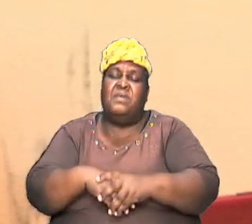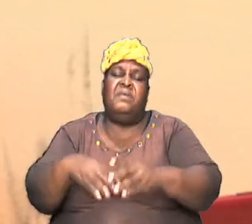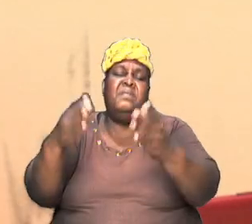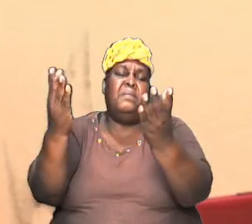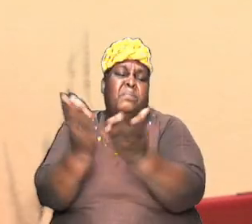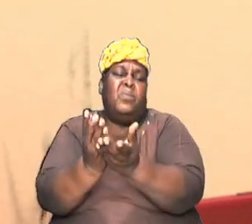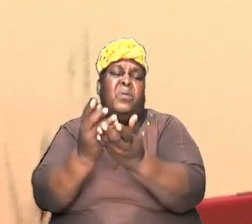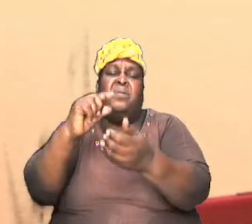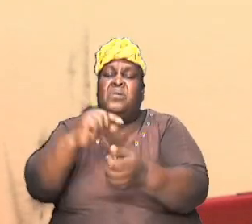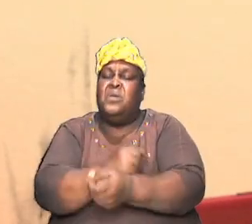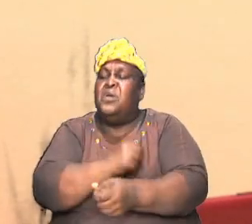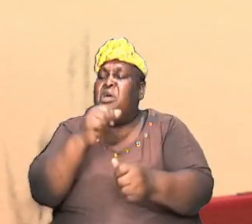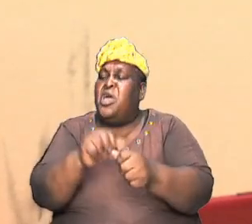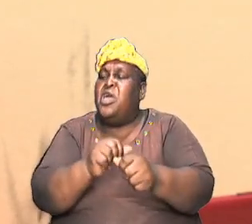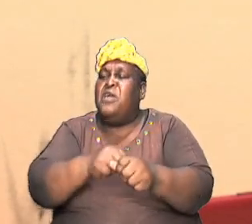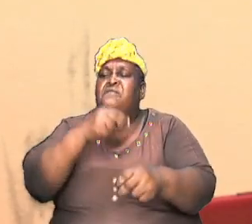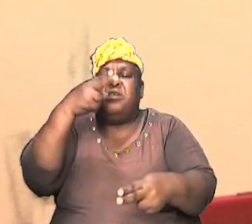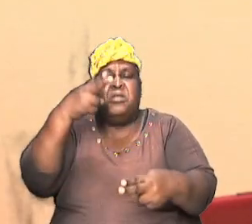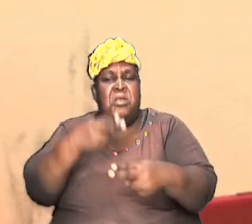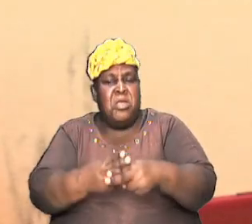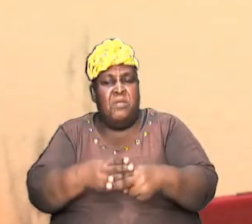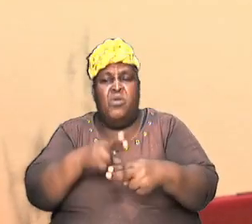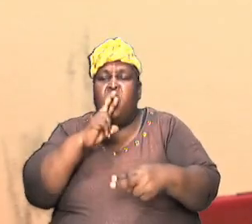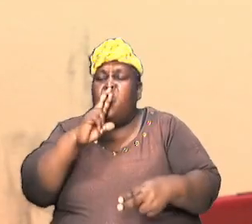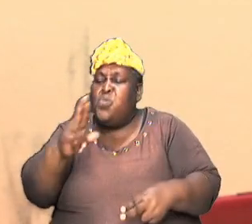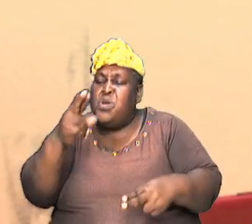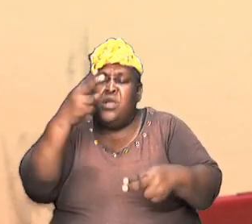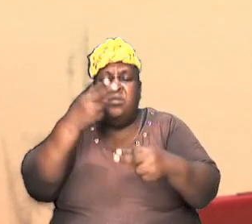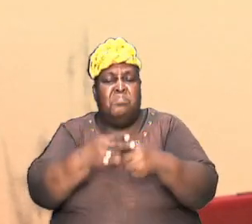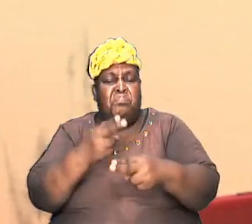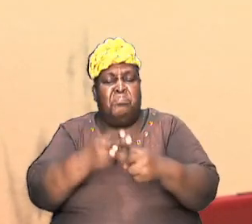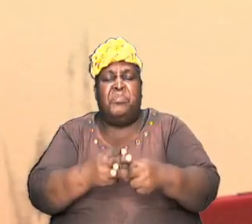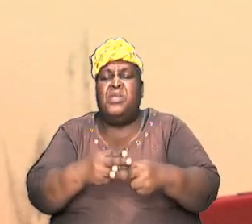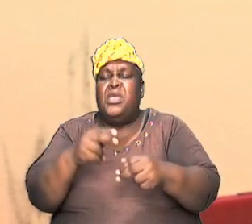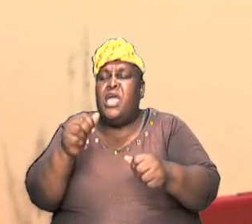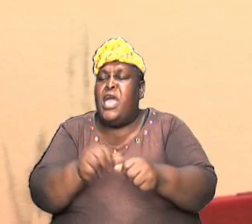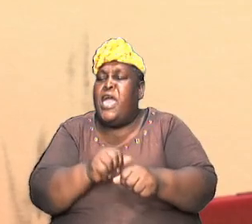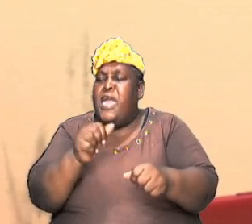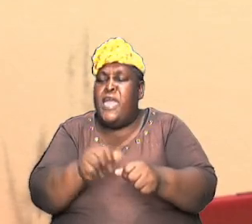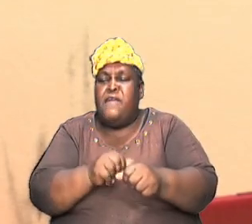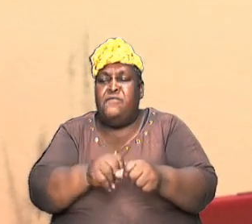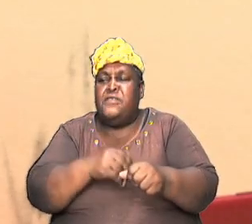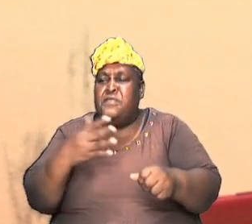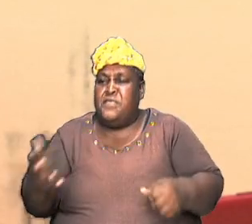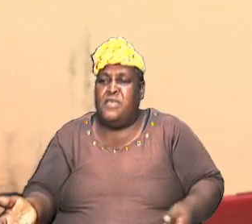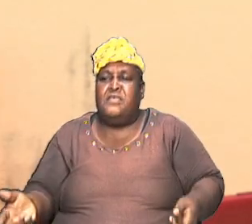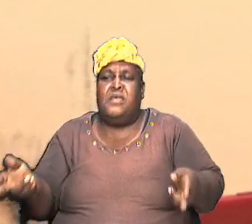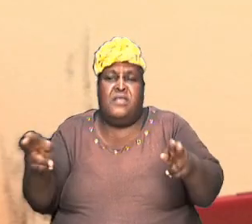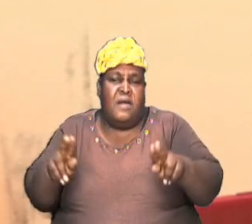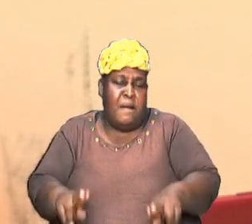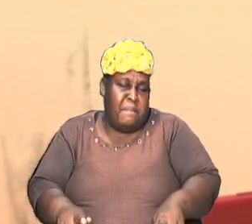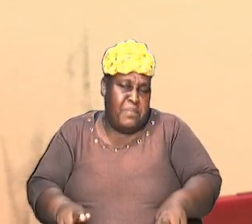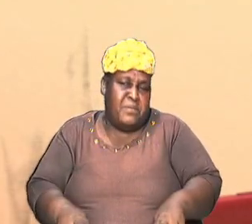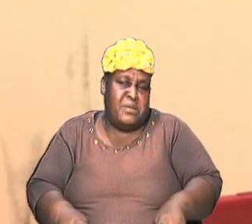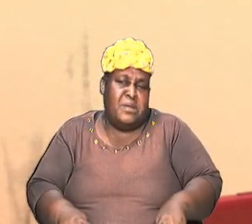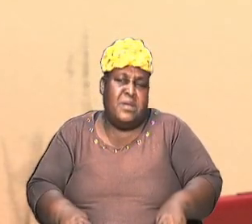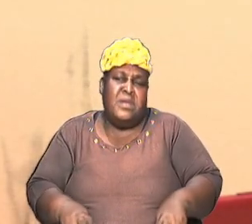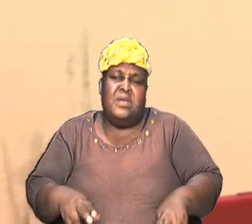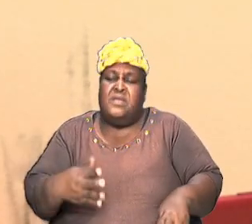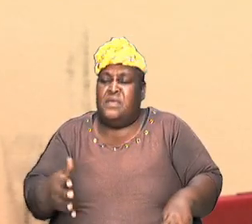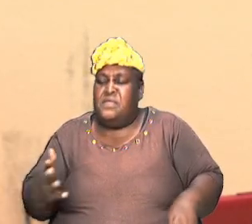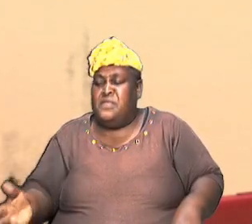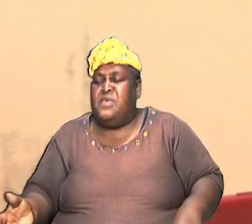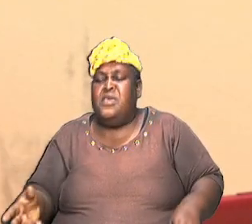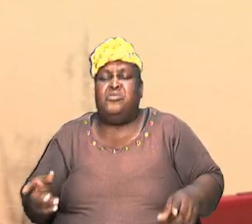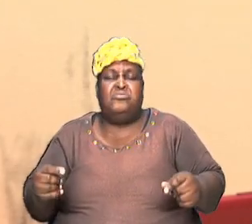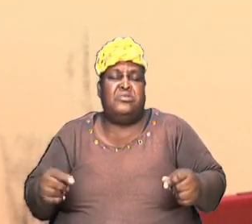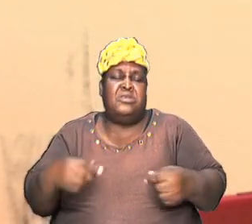every name they are real names every episode they are real events the things that were there that spoke